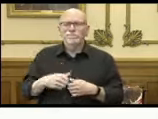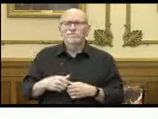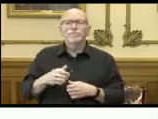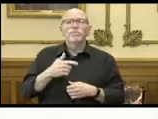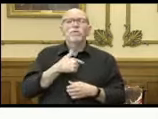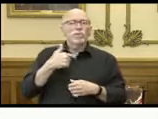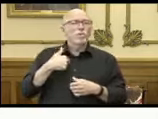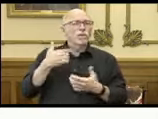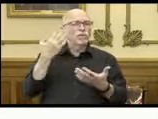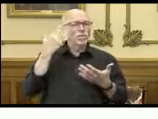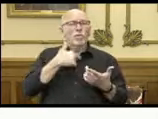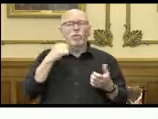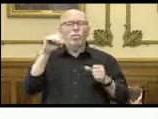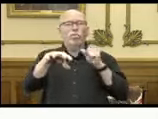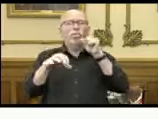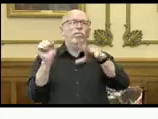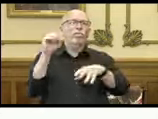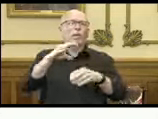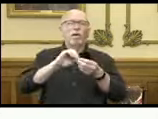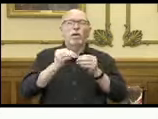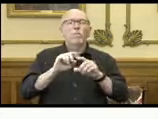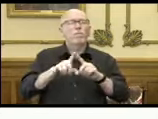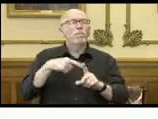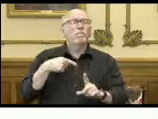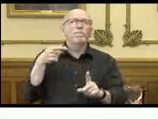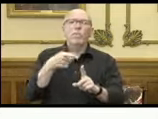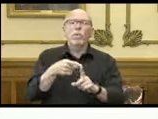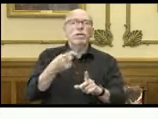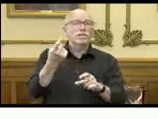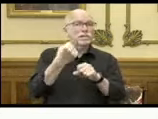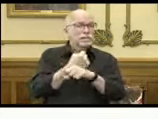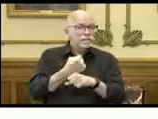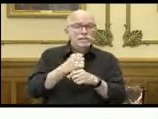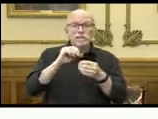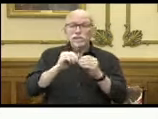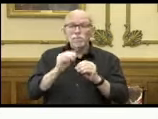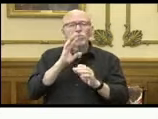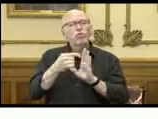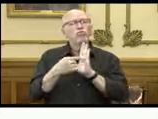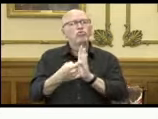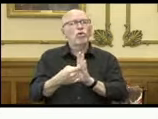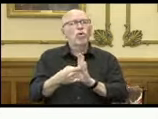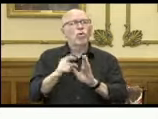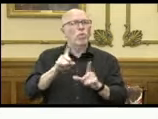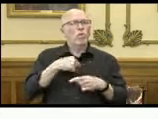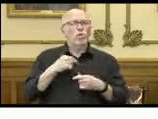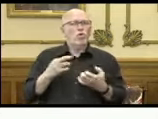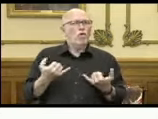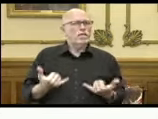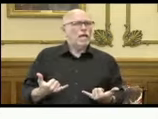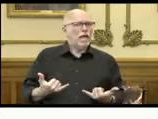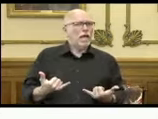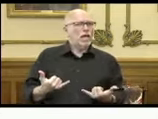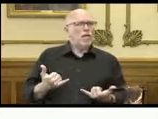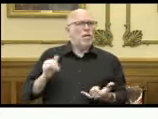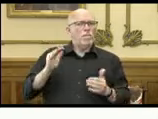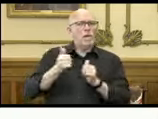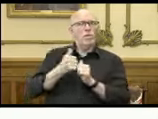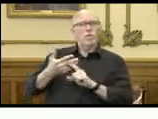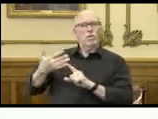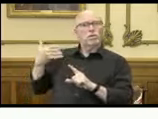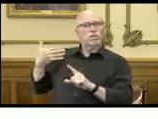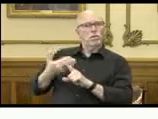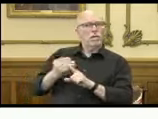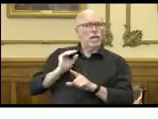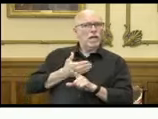throwing around a lot of numbers, but the point behind a lot of these numbers is to show where we are, where we've come from and the